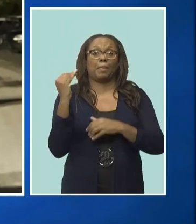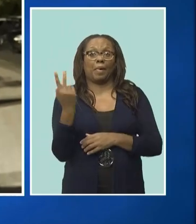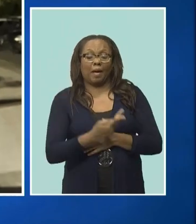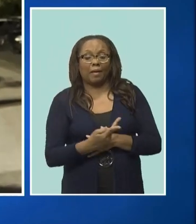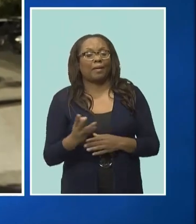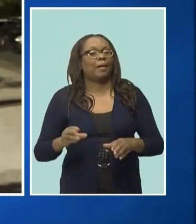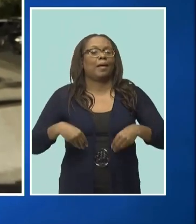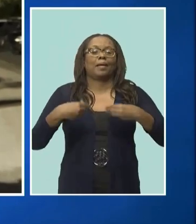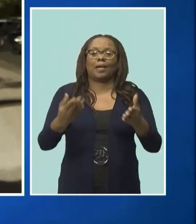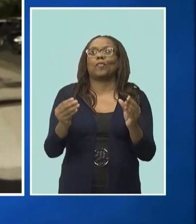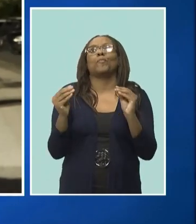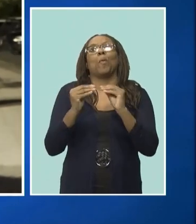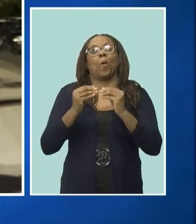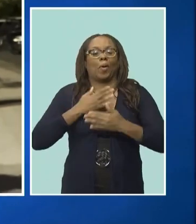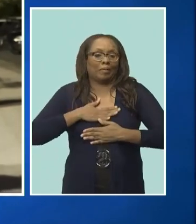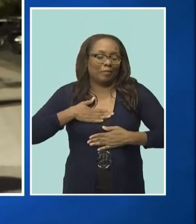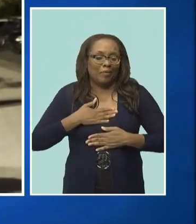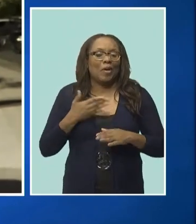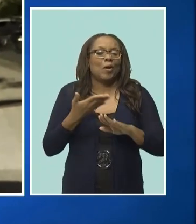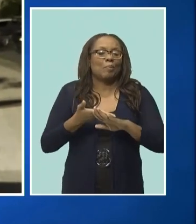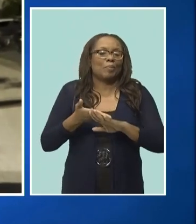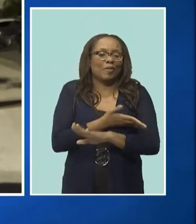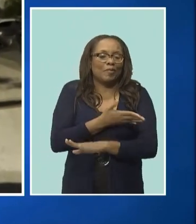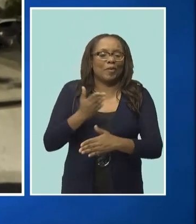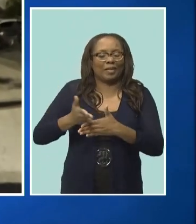entertainment before we close 2022.